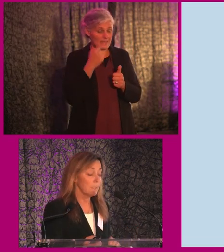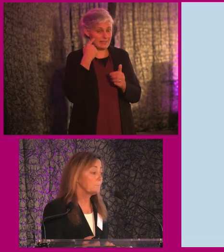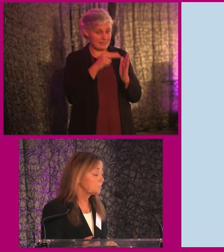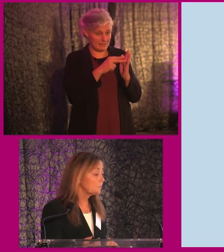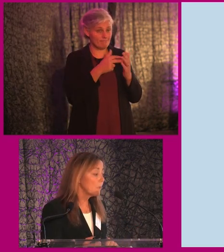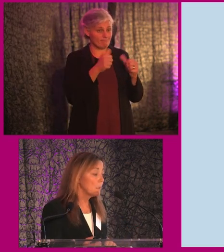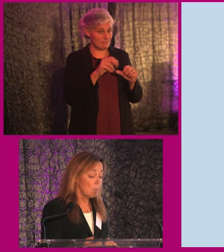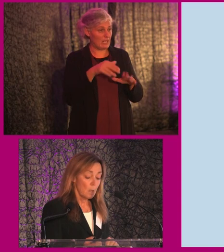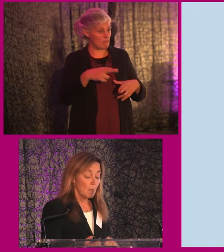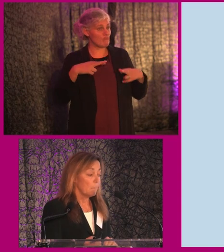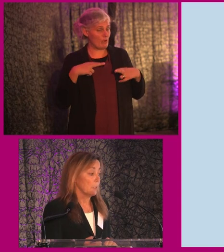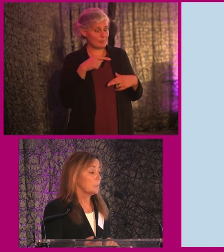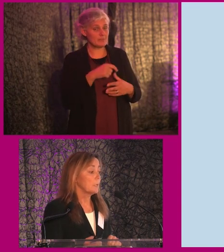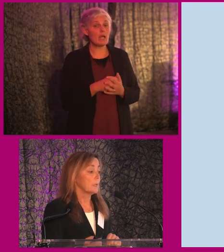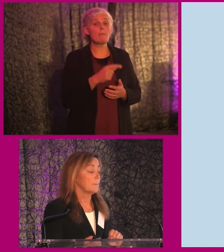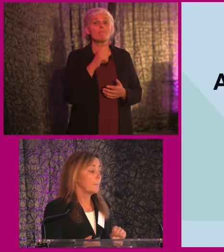proud of it.